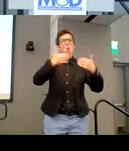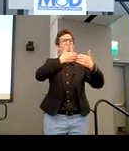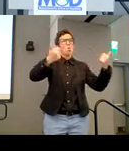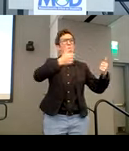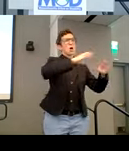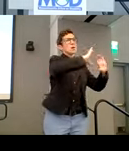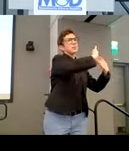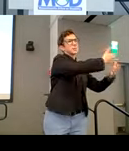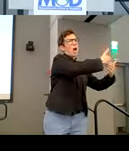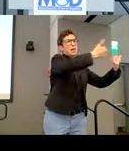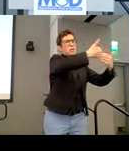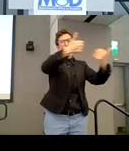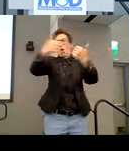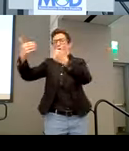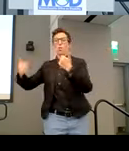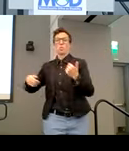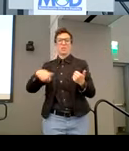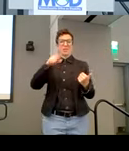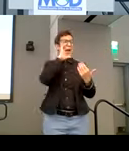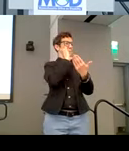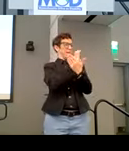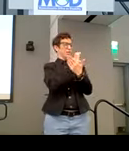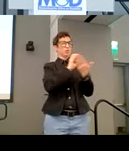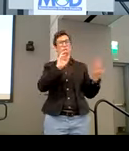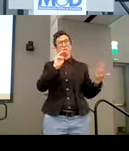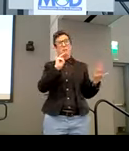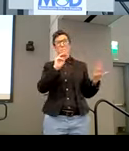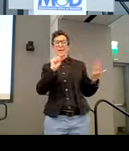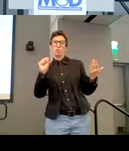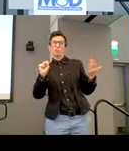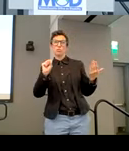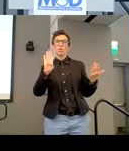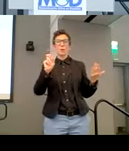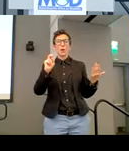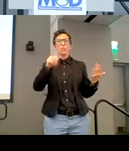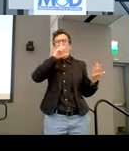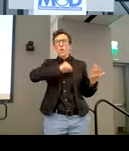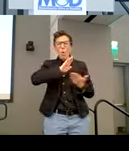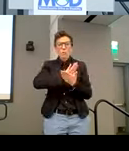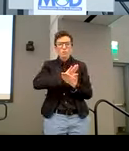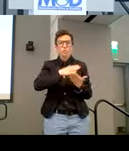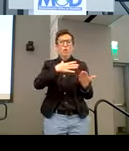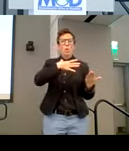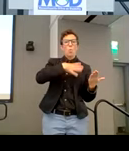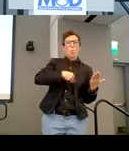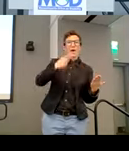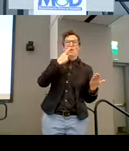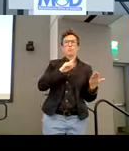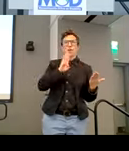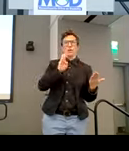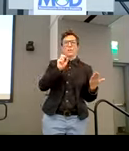don't know if it's a picture of Massachusetts barns. It's really old school, white and red barns. And I put a big red X on it because